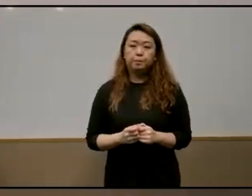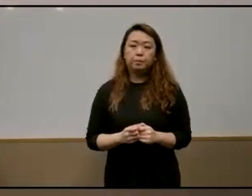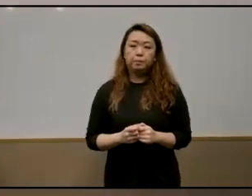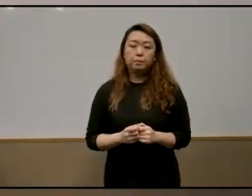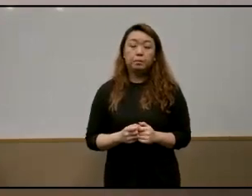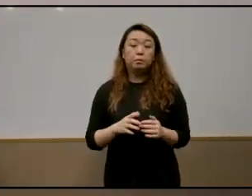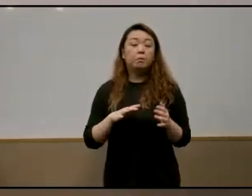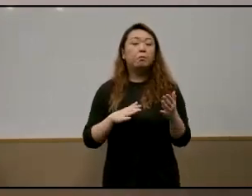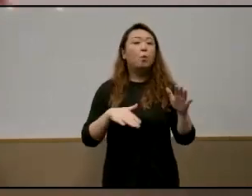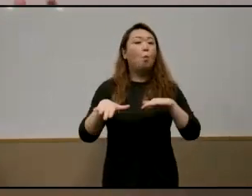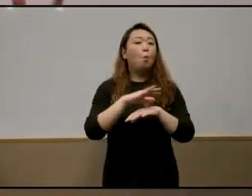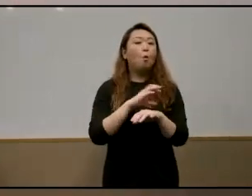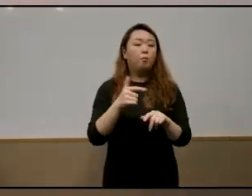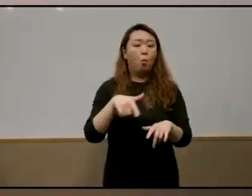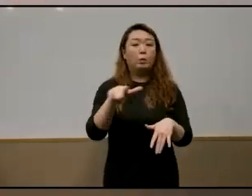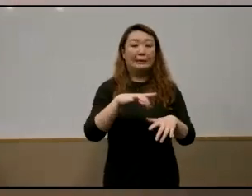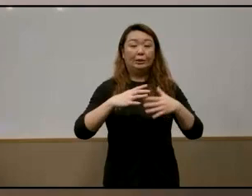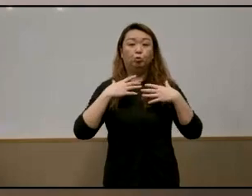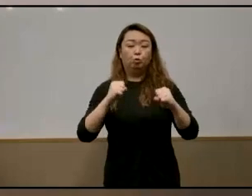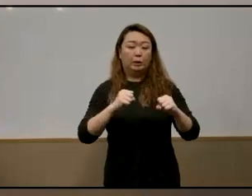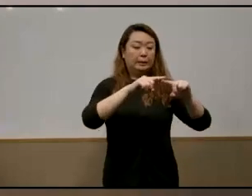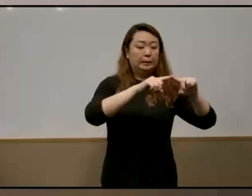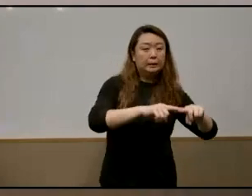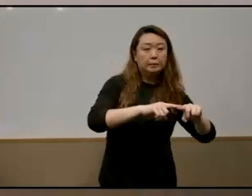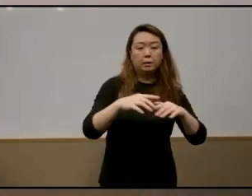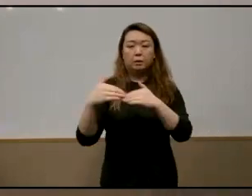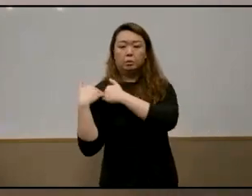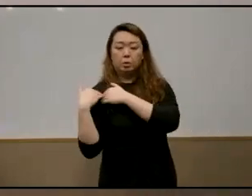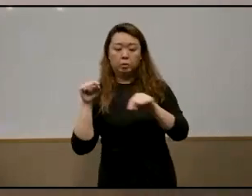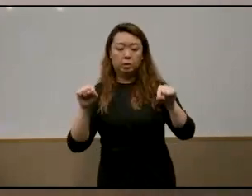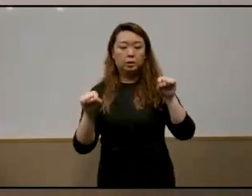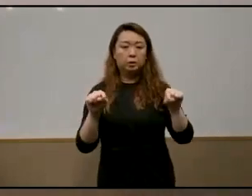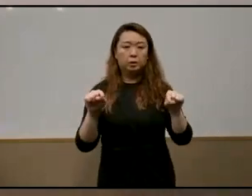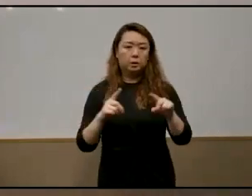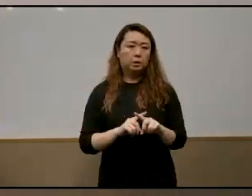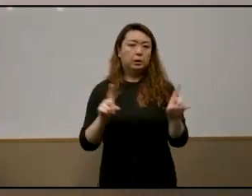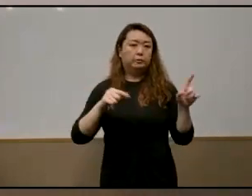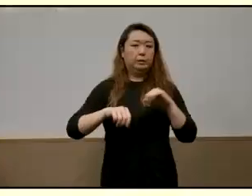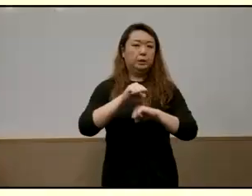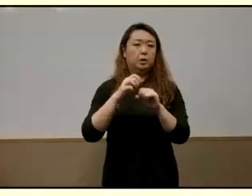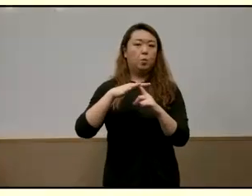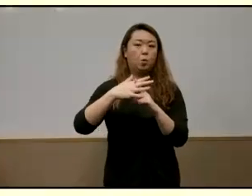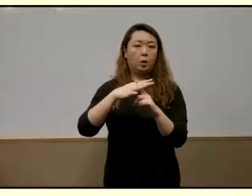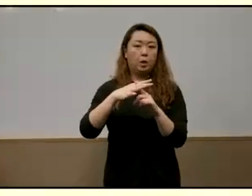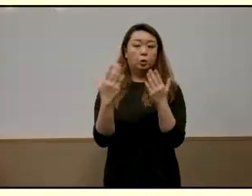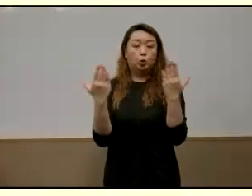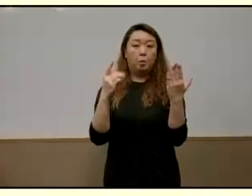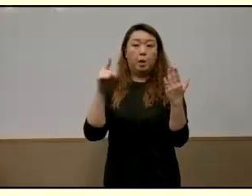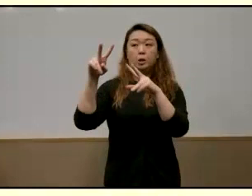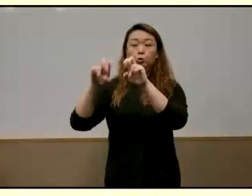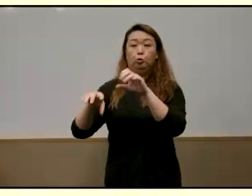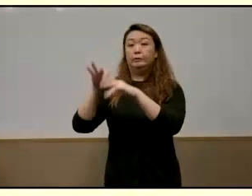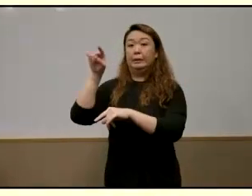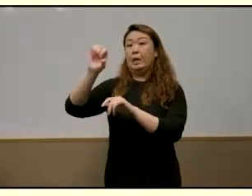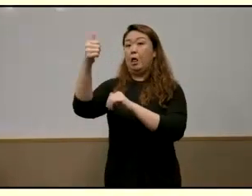overall these relations of trust dependency and responsibility they differ in how they play out in the singapore context compared to research conducted